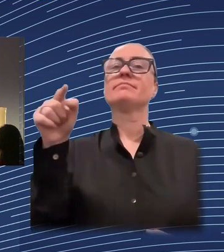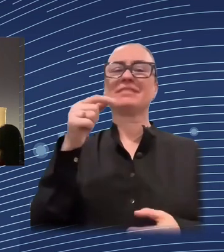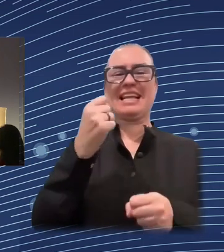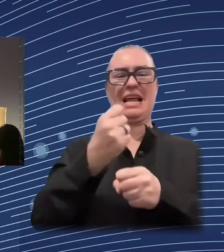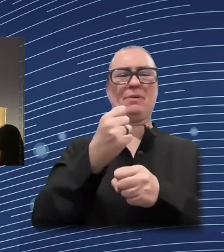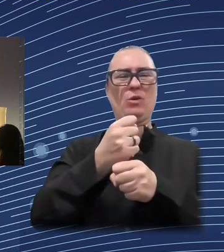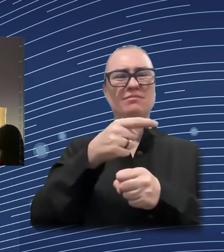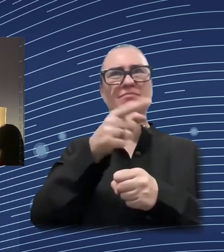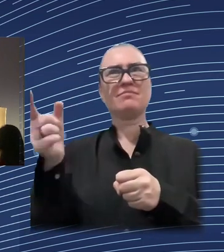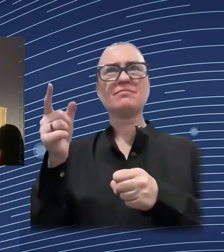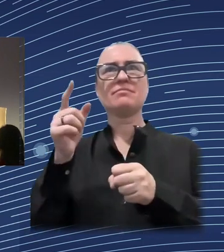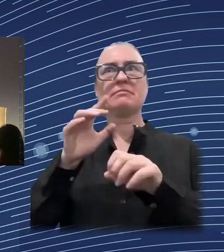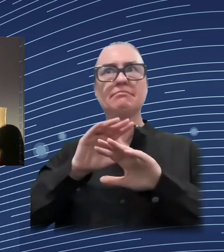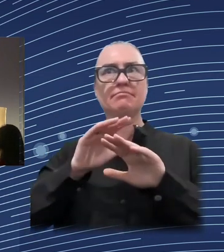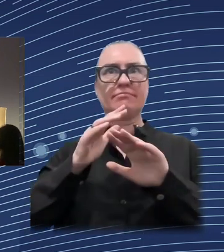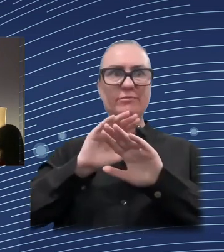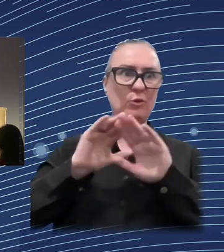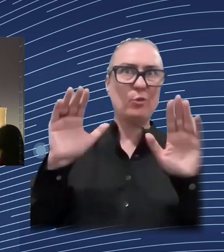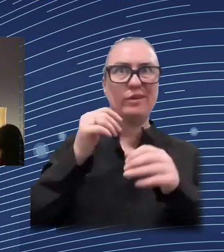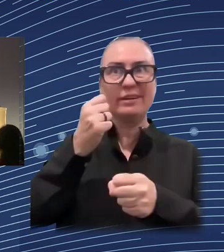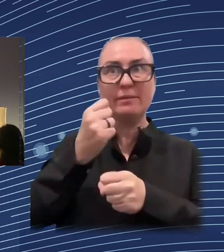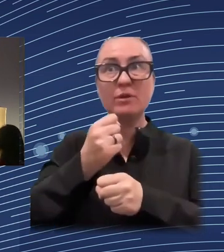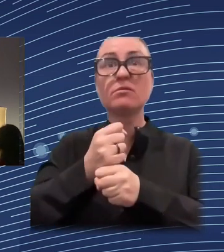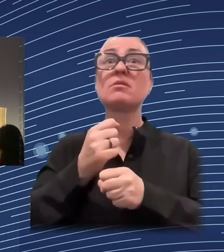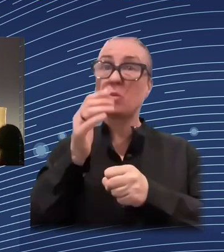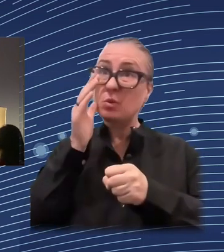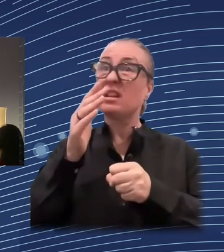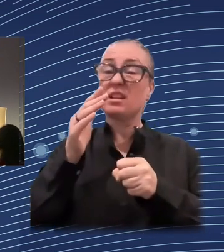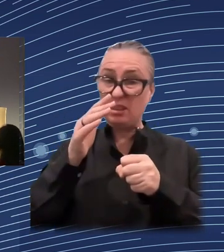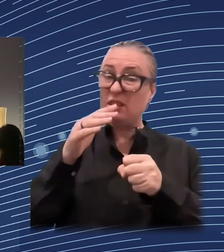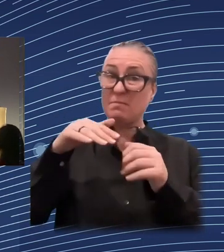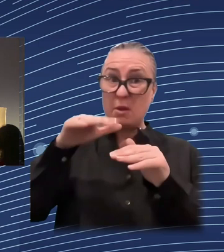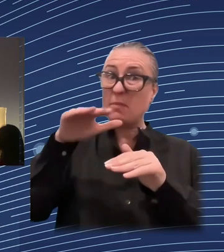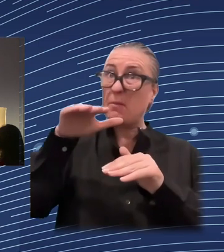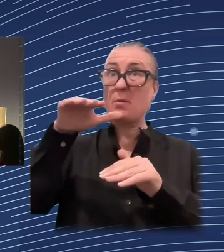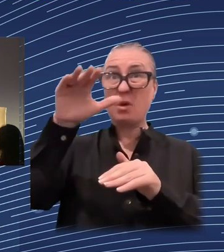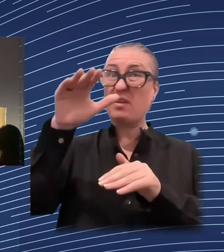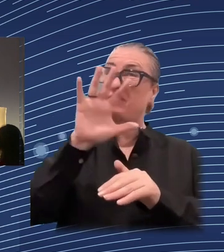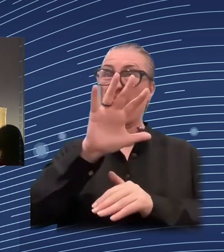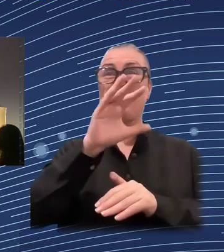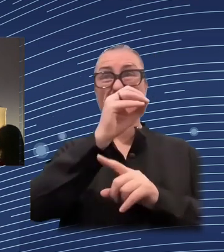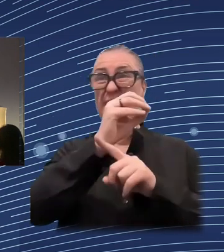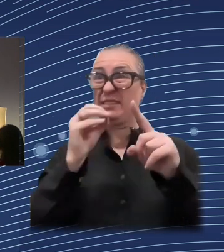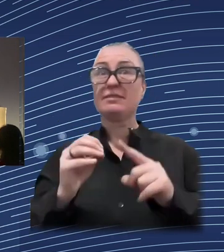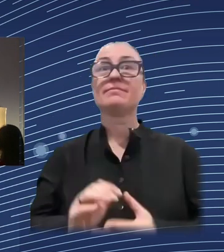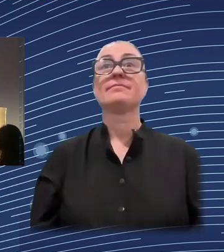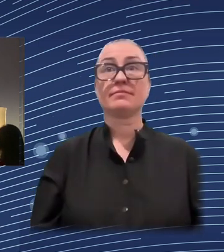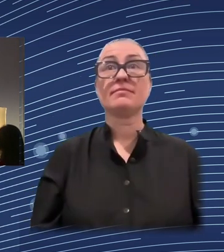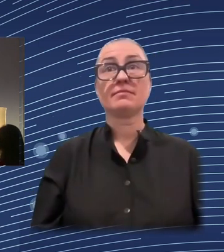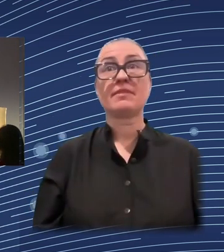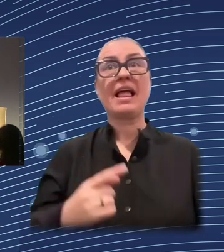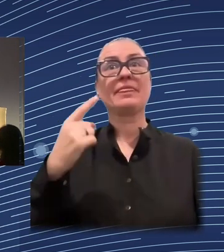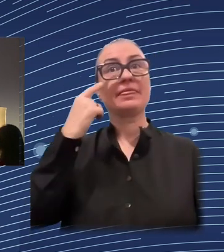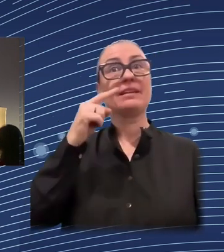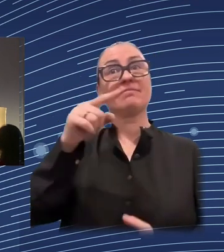can we have digital tax? And whether this would be possible or meaningful to run the EIA